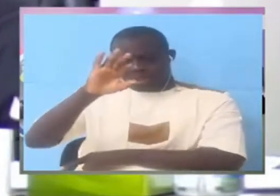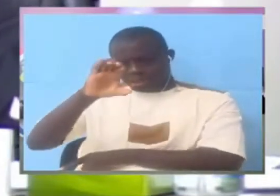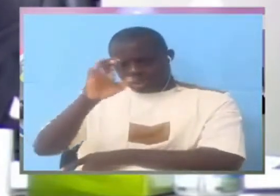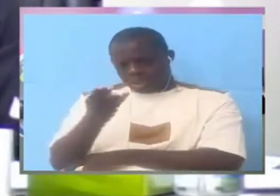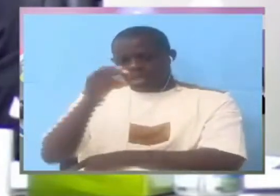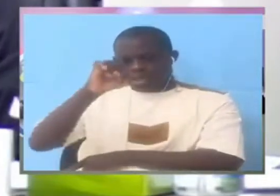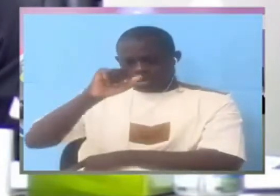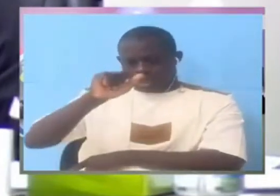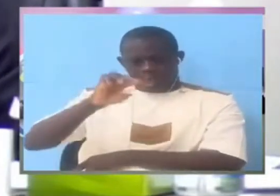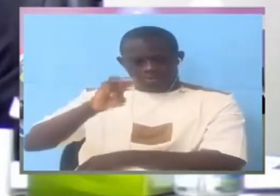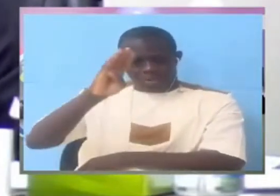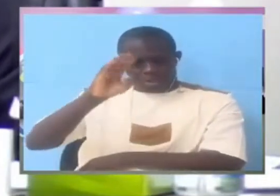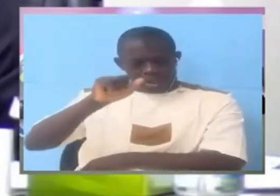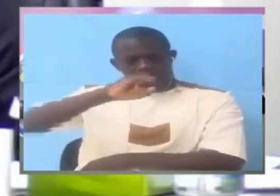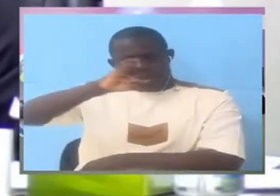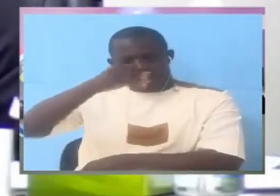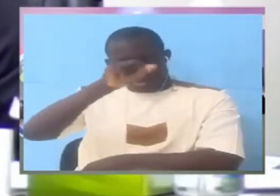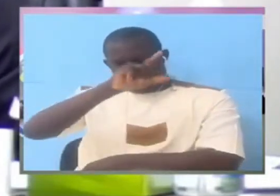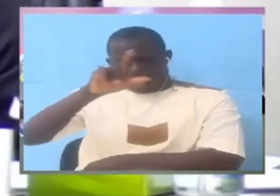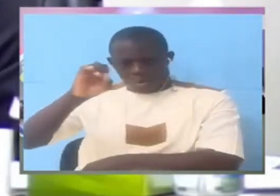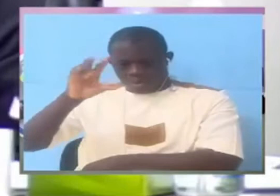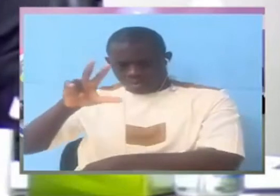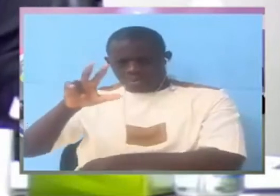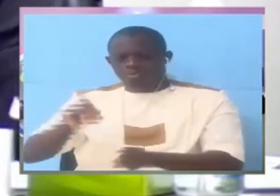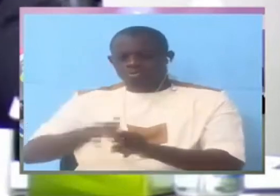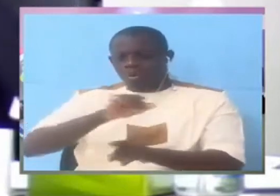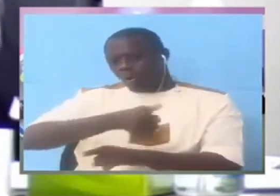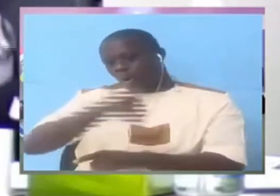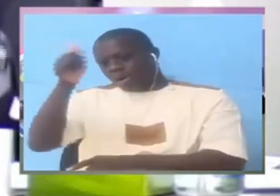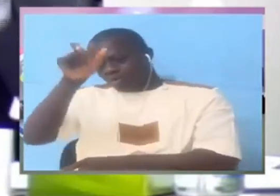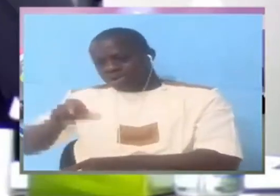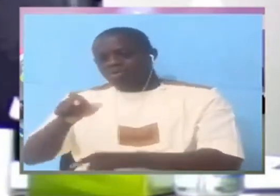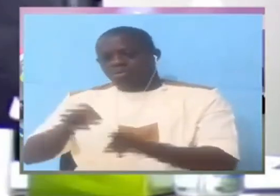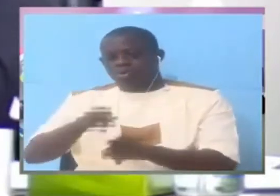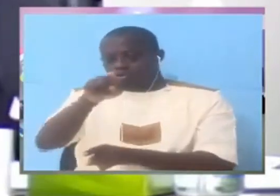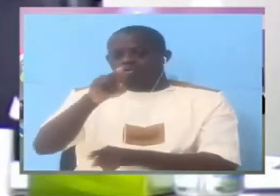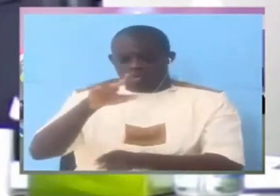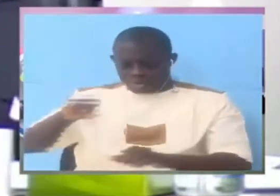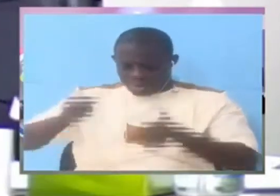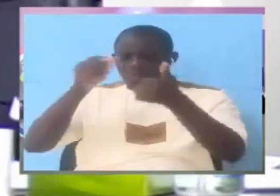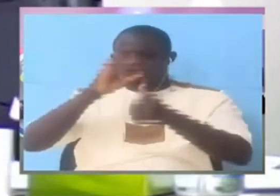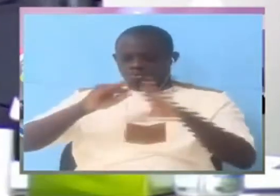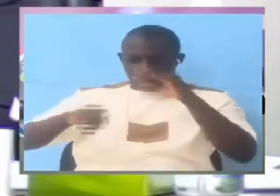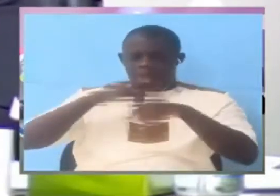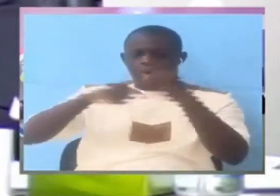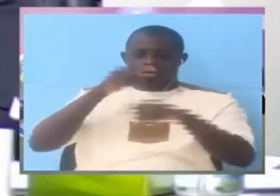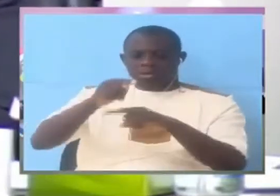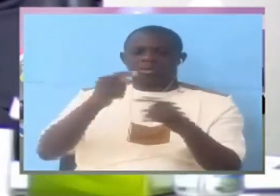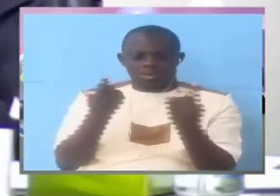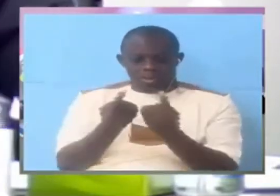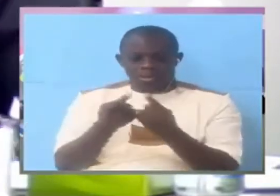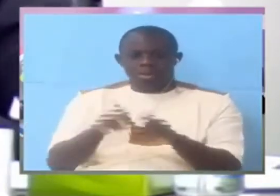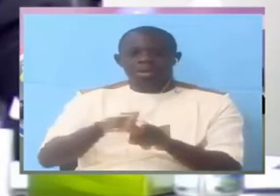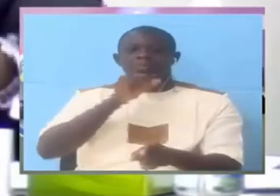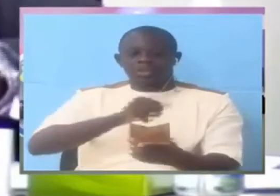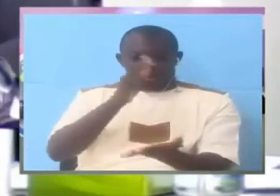person. You brought in that. This is why I'm saying it. You brought in him. Mr. Witness, this is not argument. I'm not.